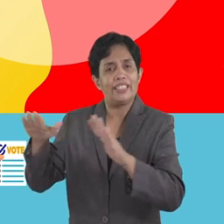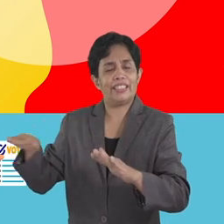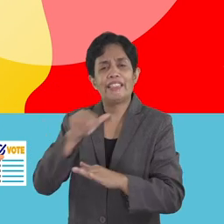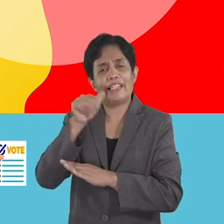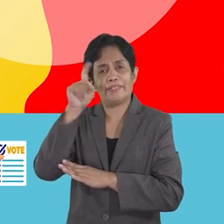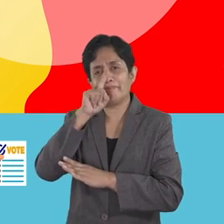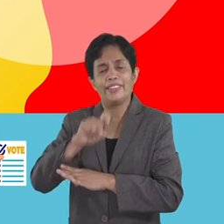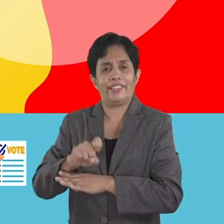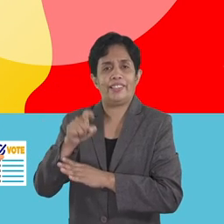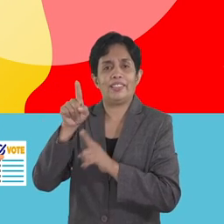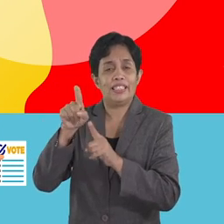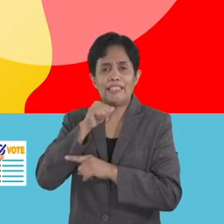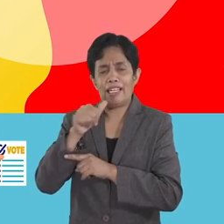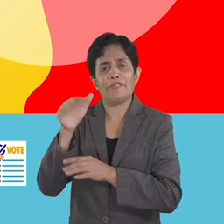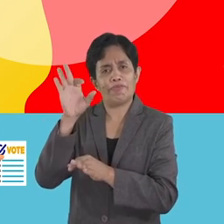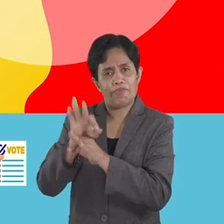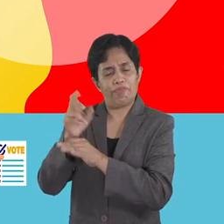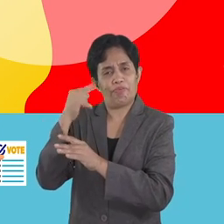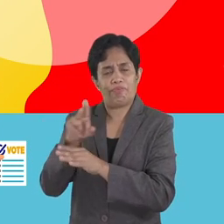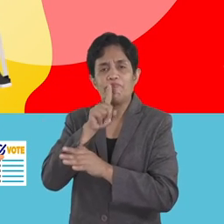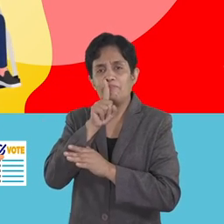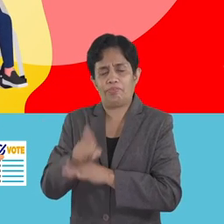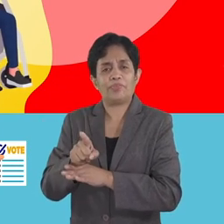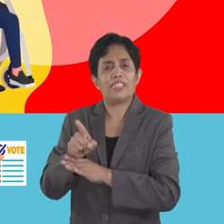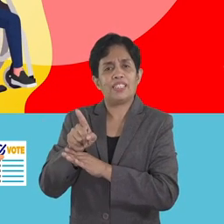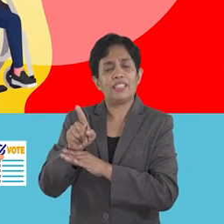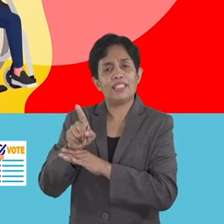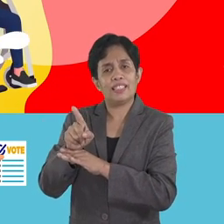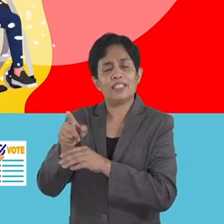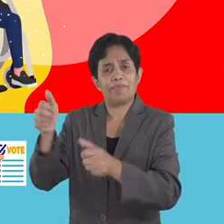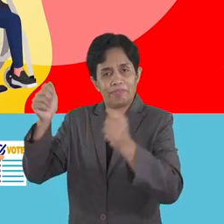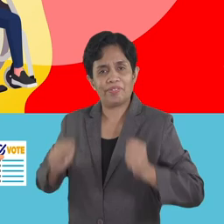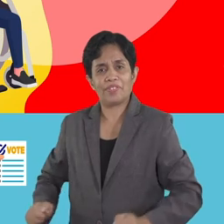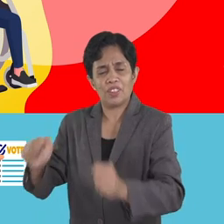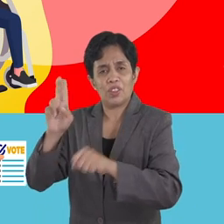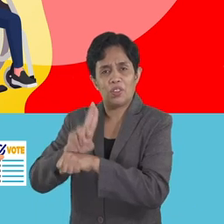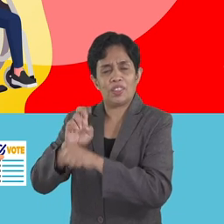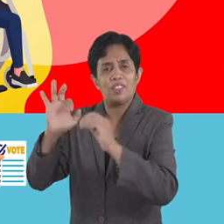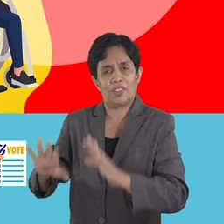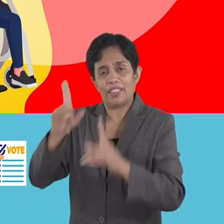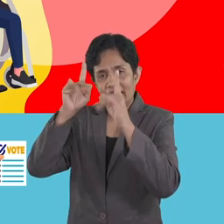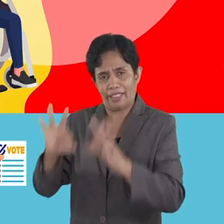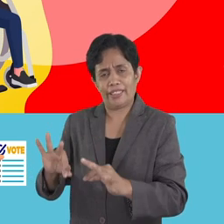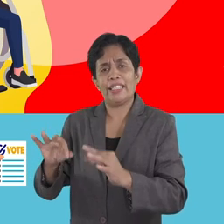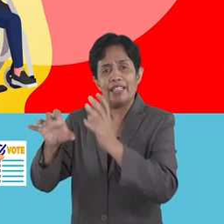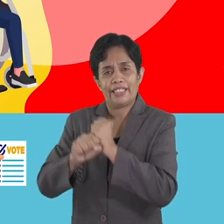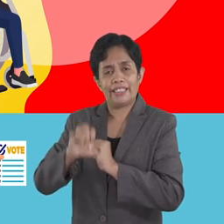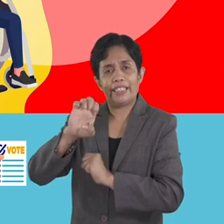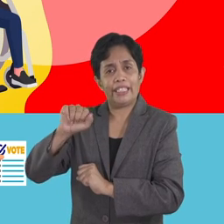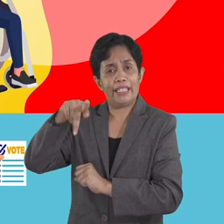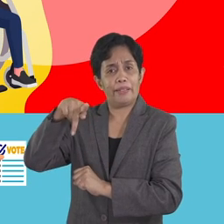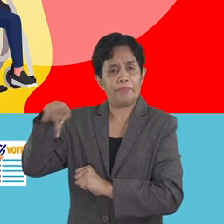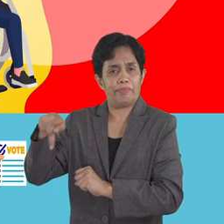small children, not the elderly, and are not suitable for wheelchair users, so the decision on whether to avail